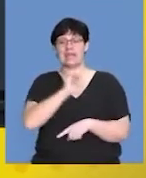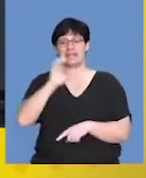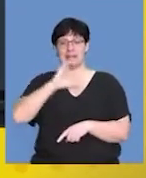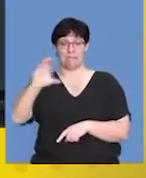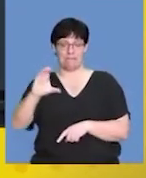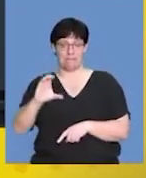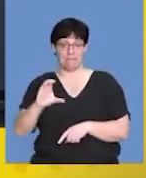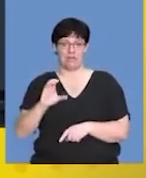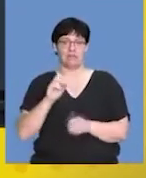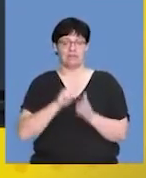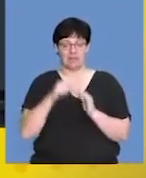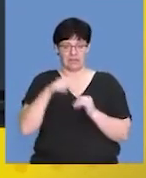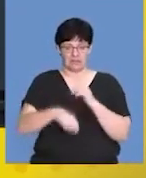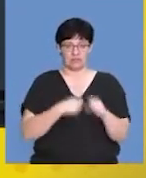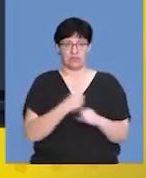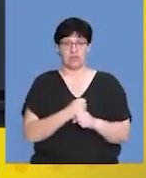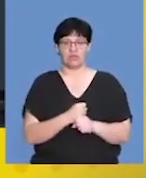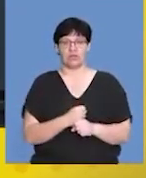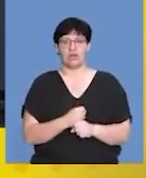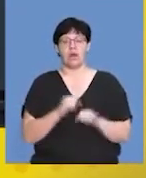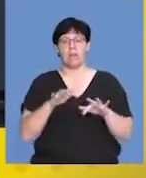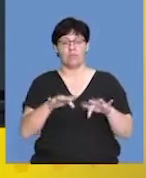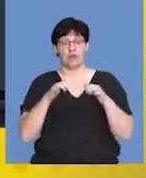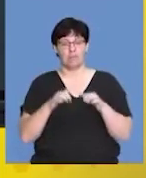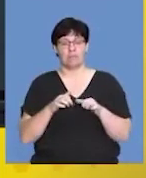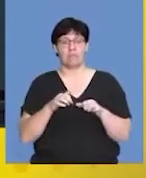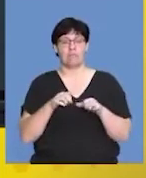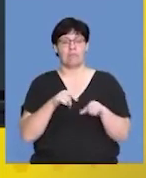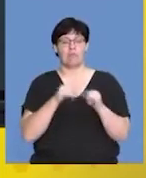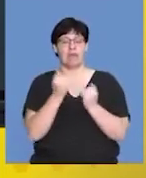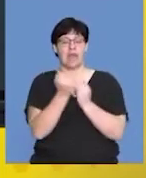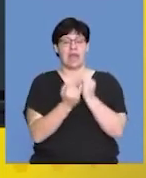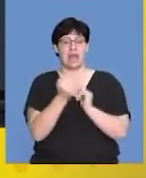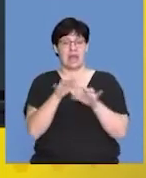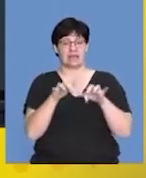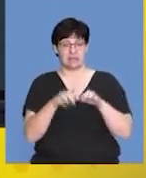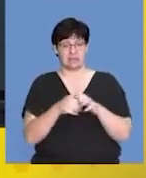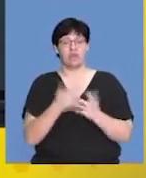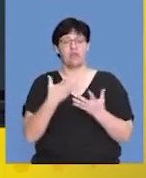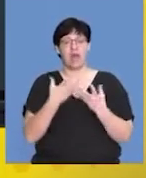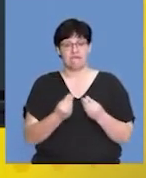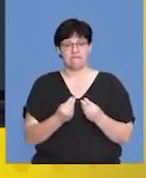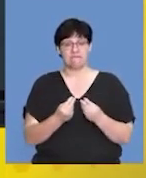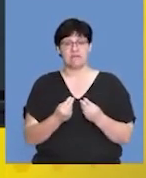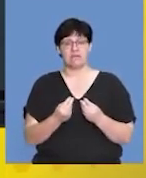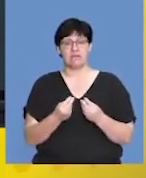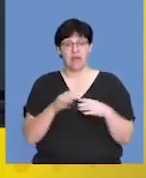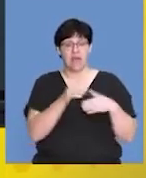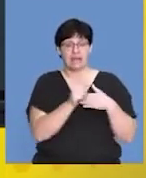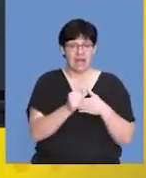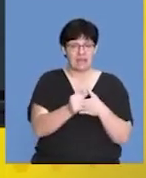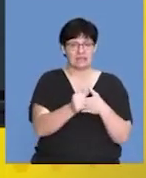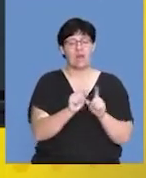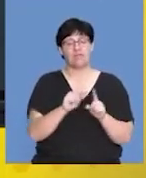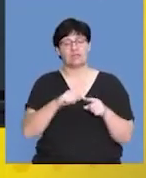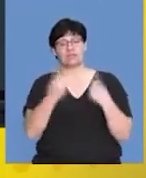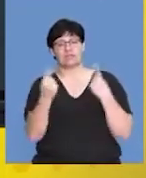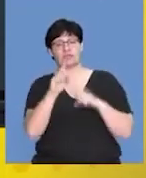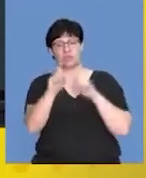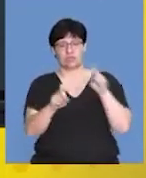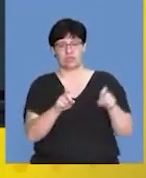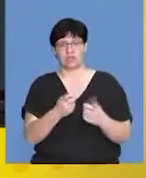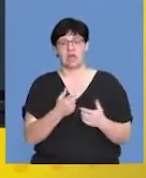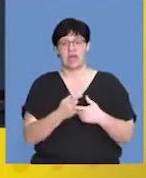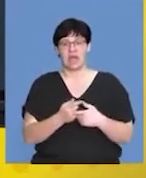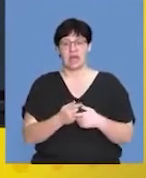paper, which was written this year during the prelim exams. And so that you can then have a kind of a guide as to different questions from